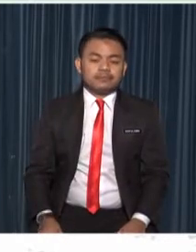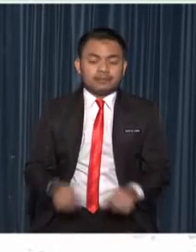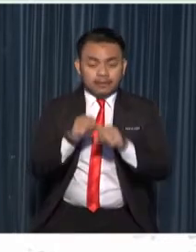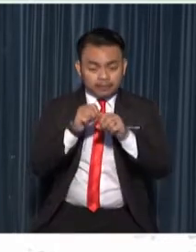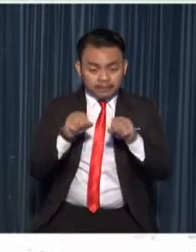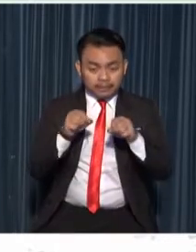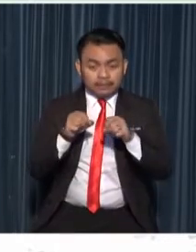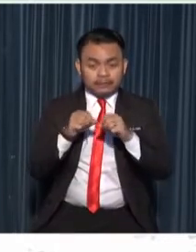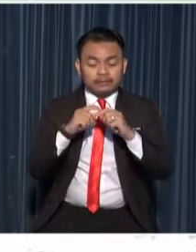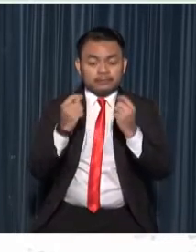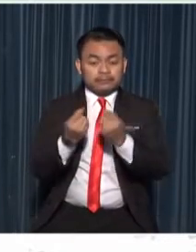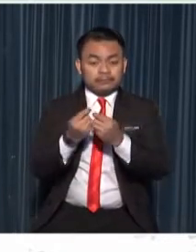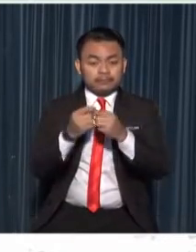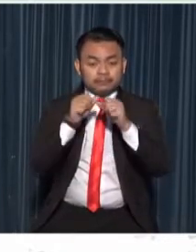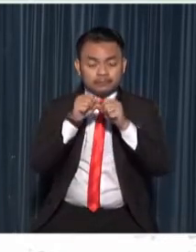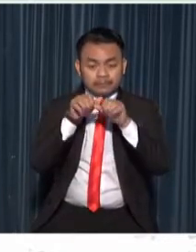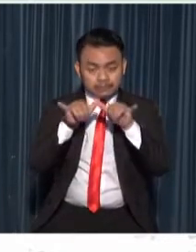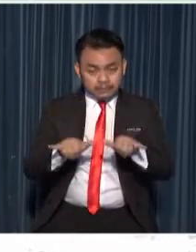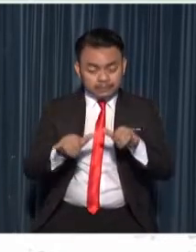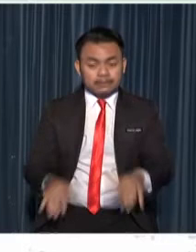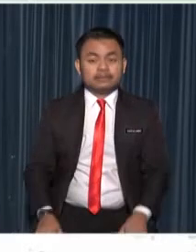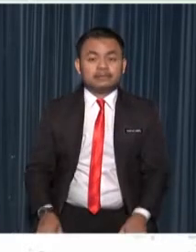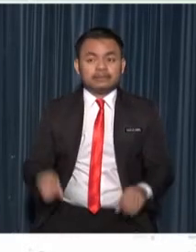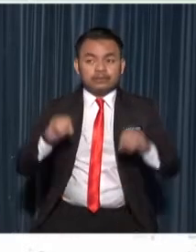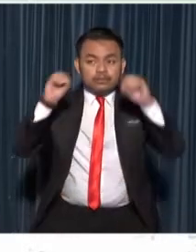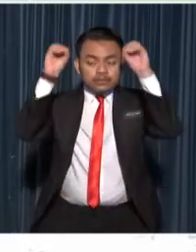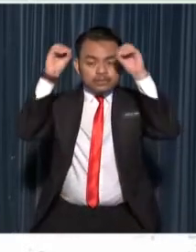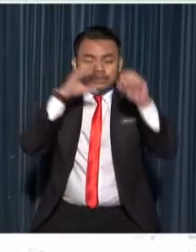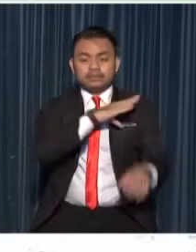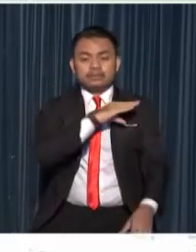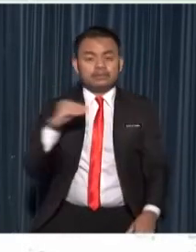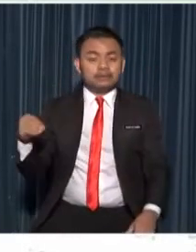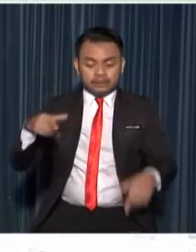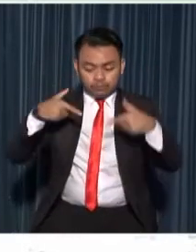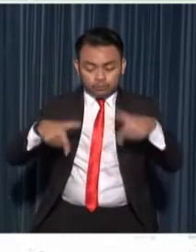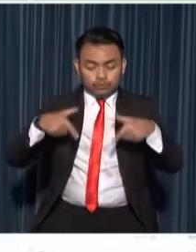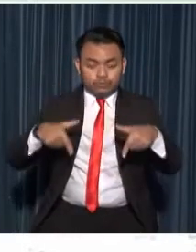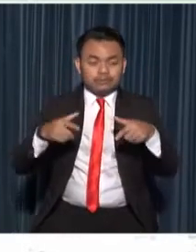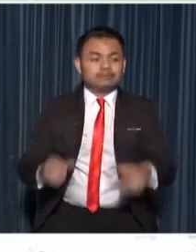oxygen supply and wood supply